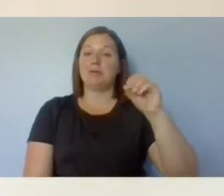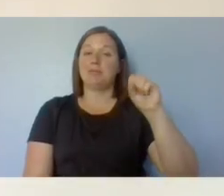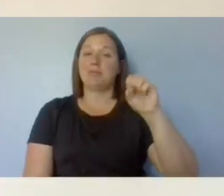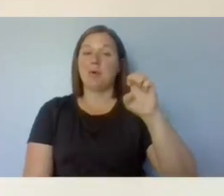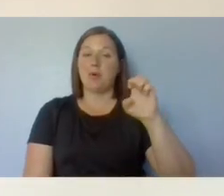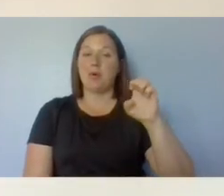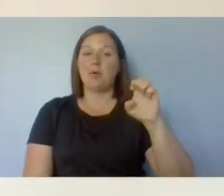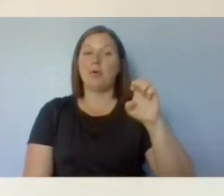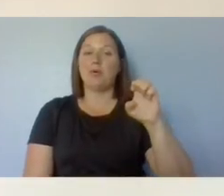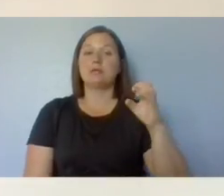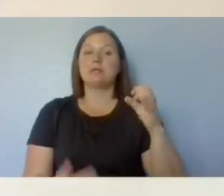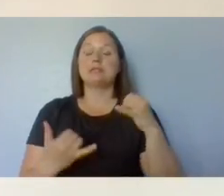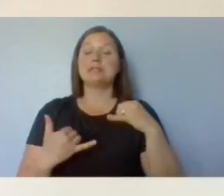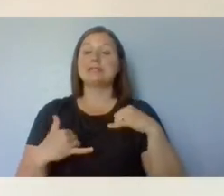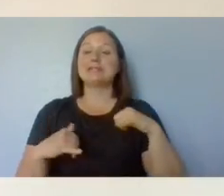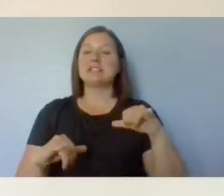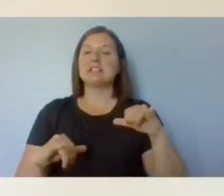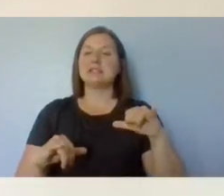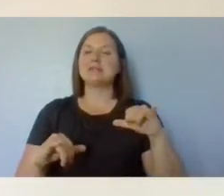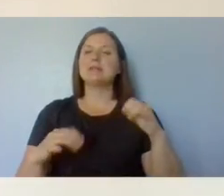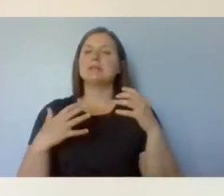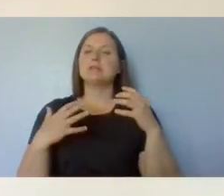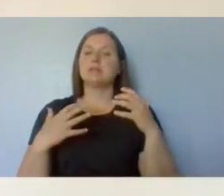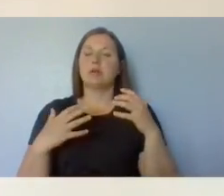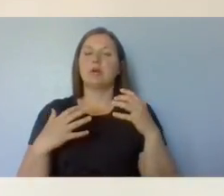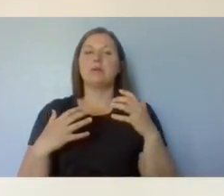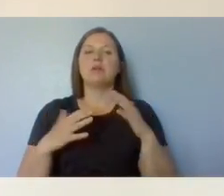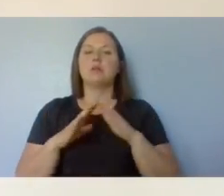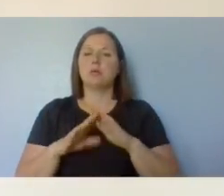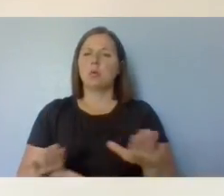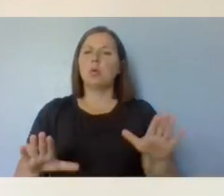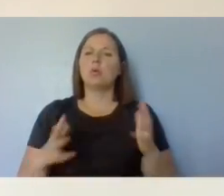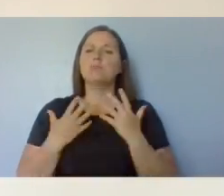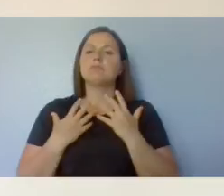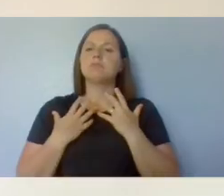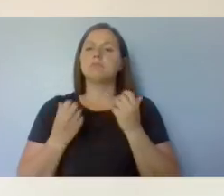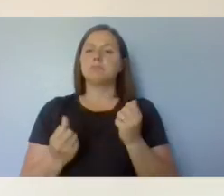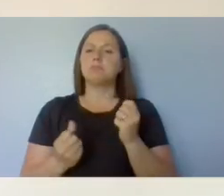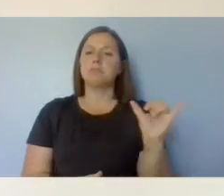Still and steady as a mountain. Take another breath in.